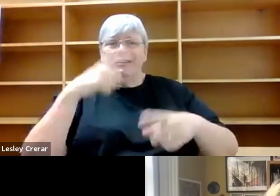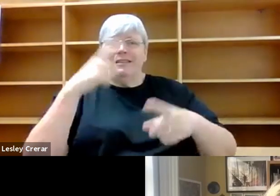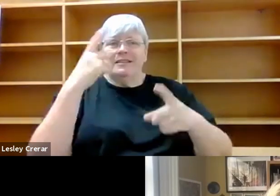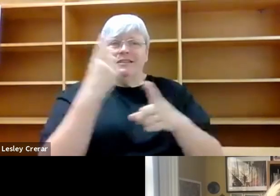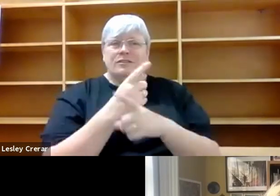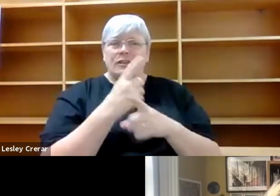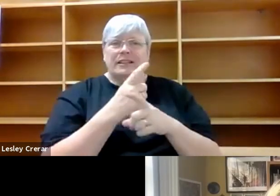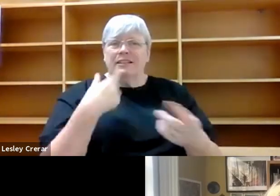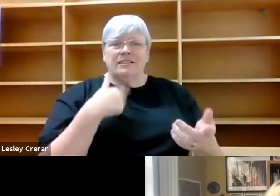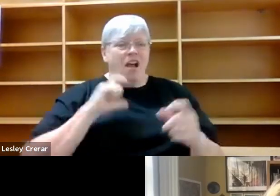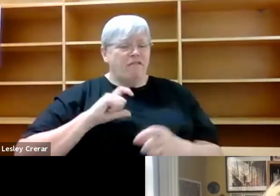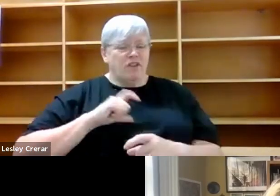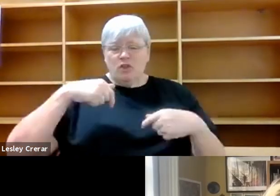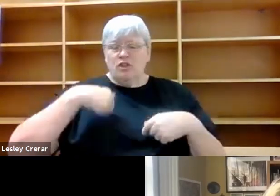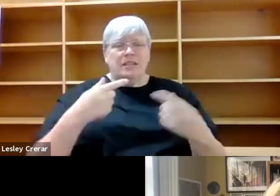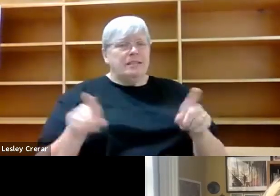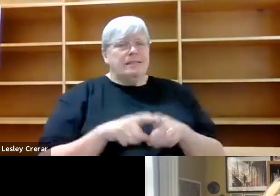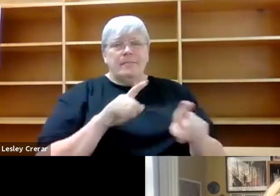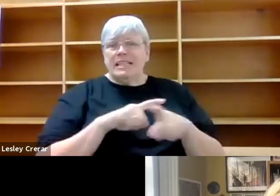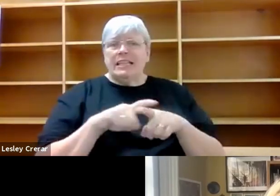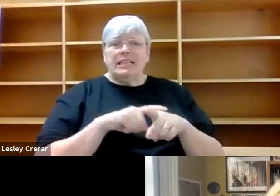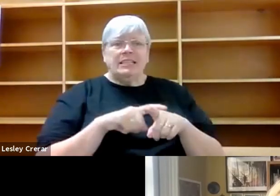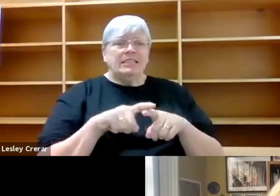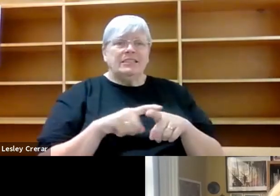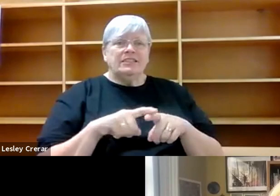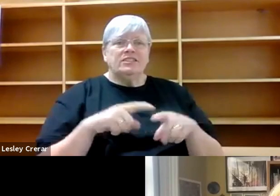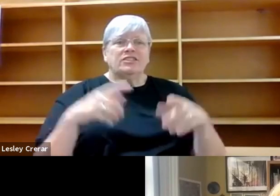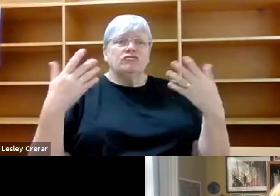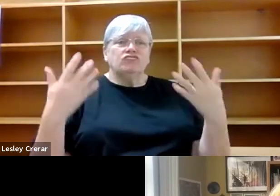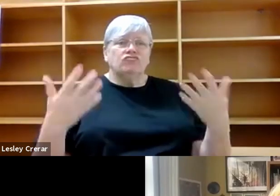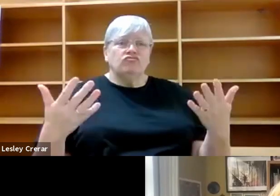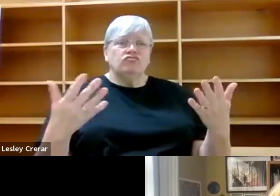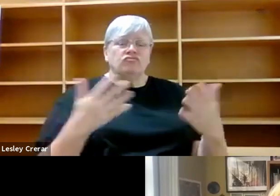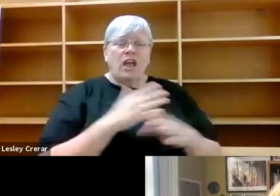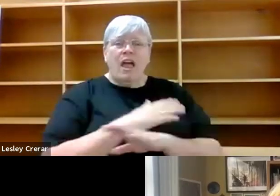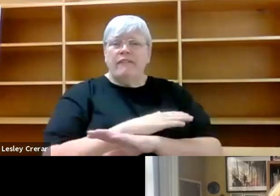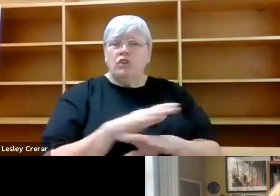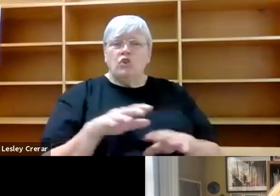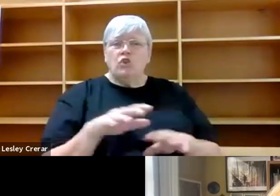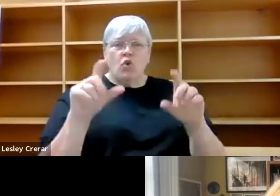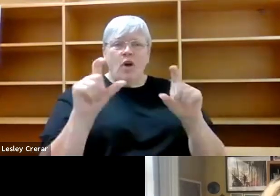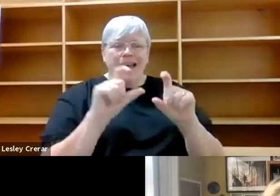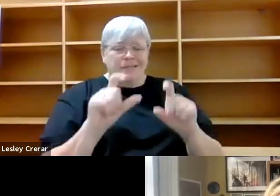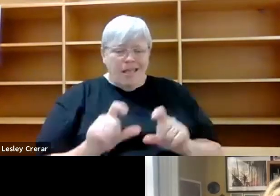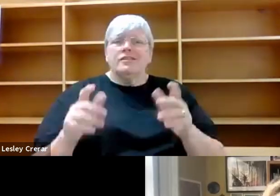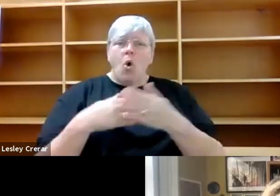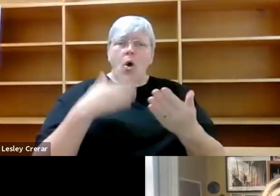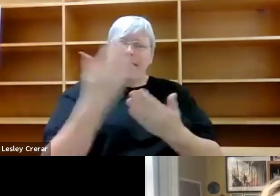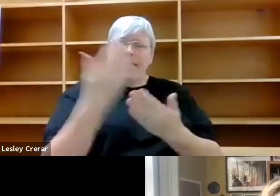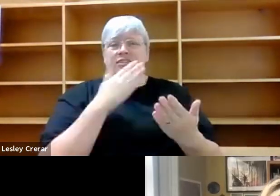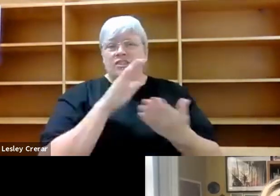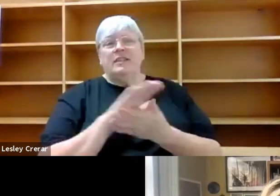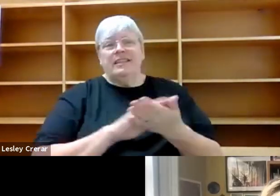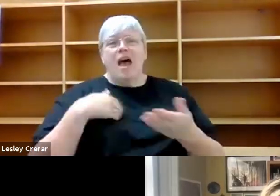to me as, as English was. And so not having italics on the page is a real way of sort of signaling that sort of fluidity.